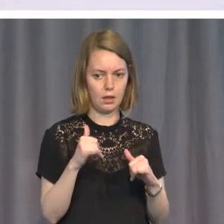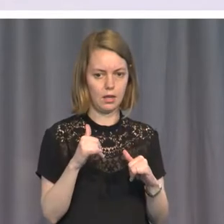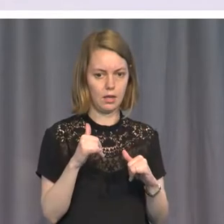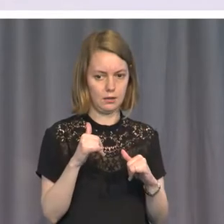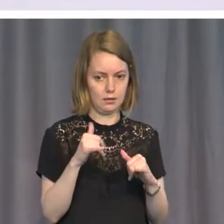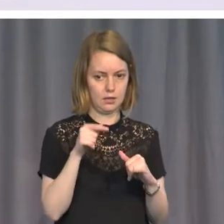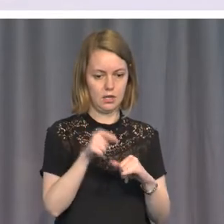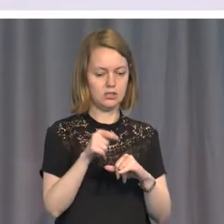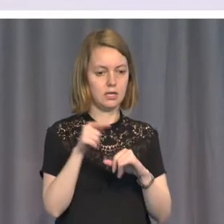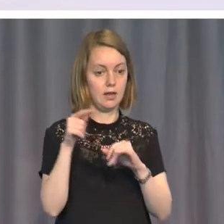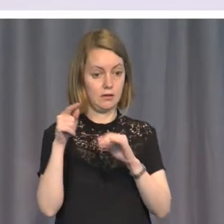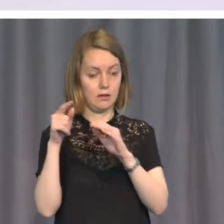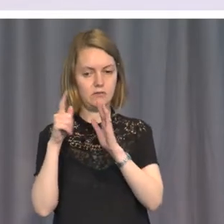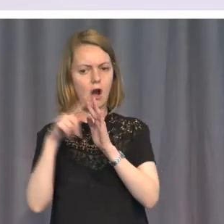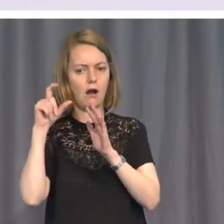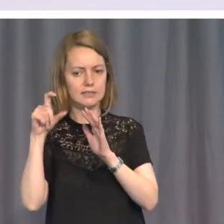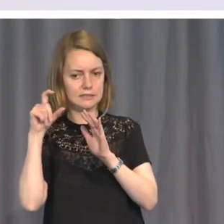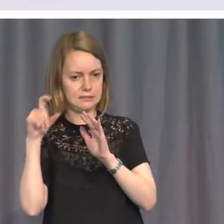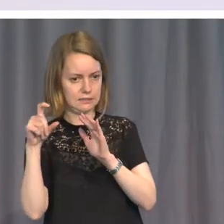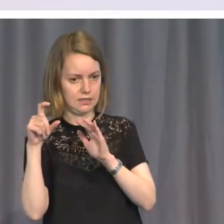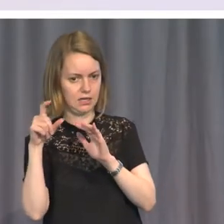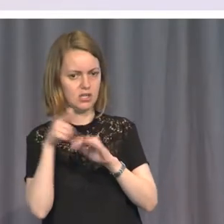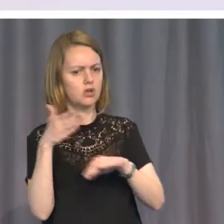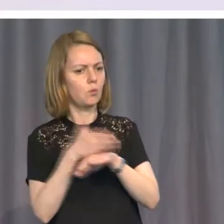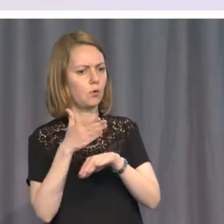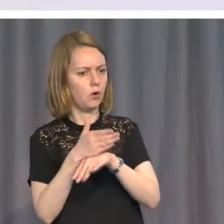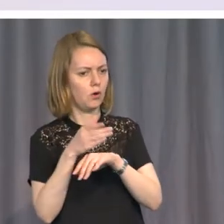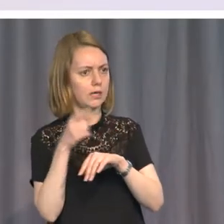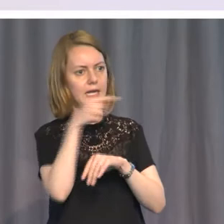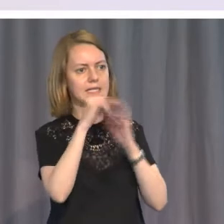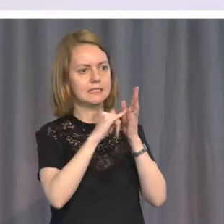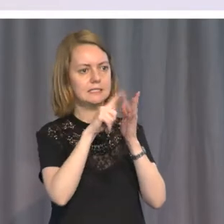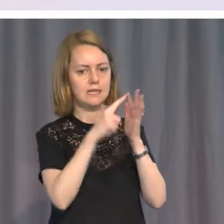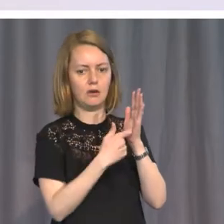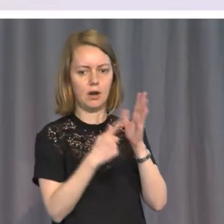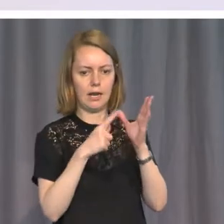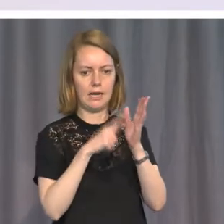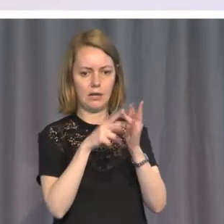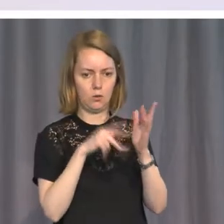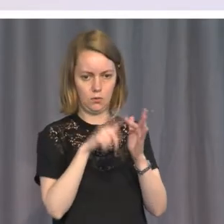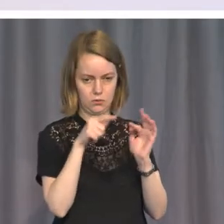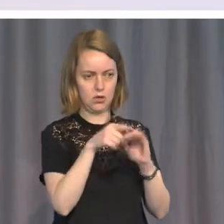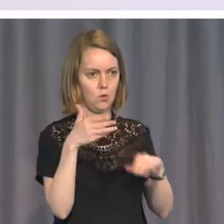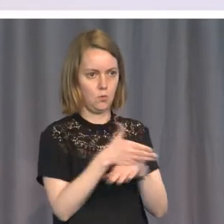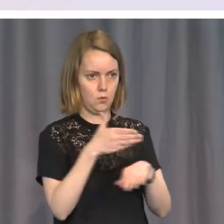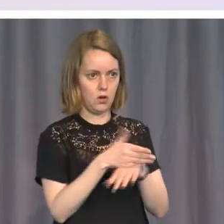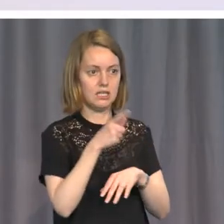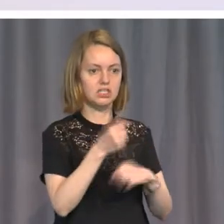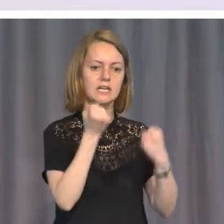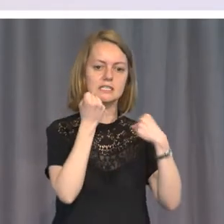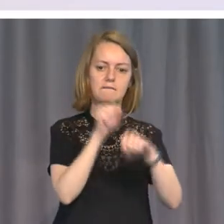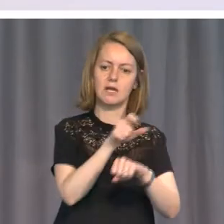by the ICC. She was working there in the defense unit. Because defense, it is important that however